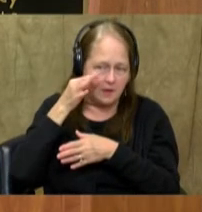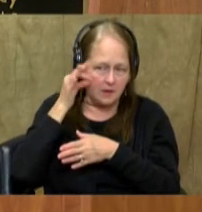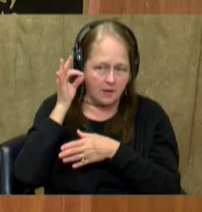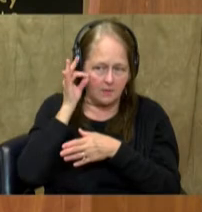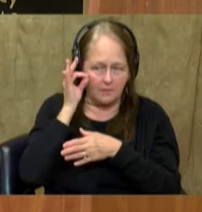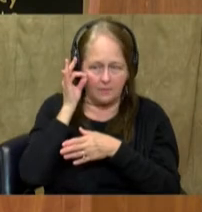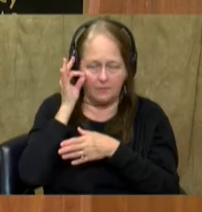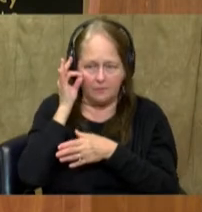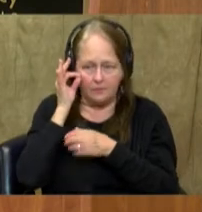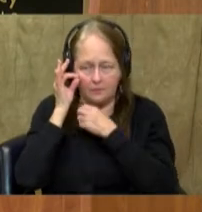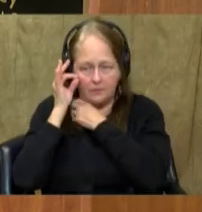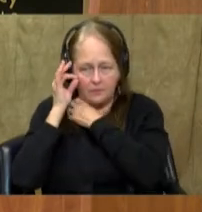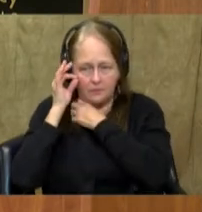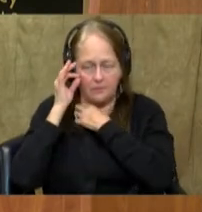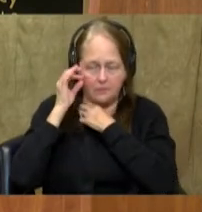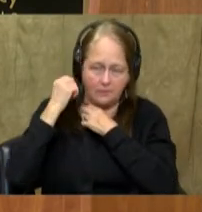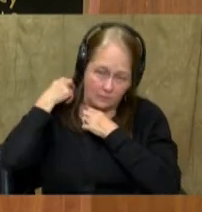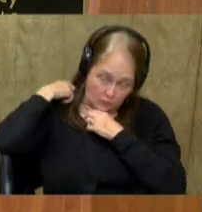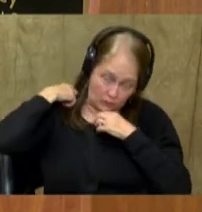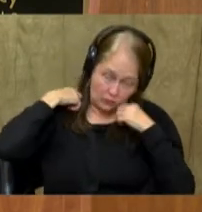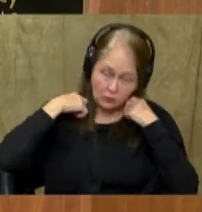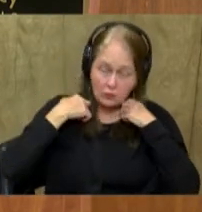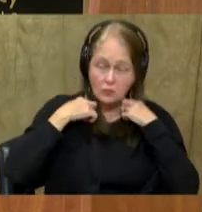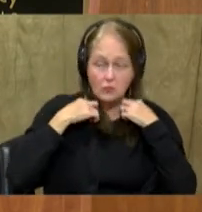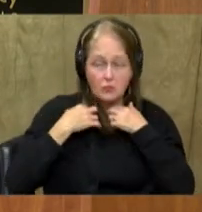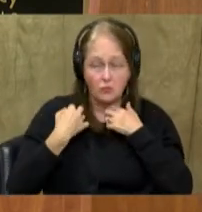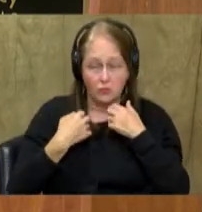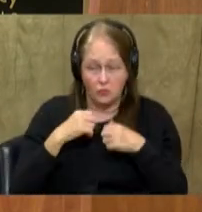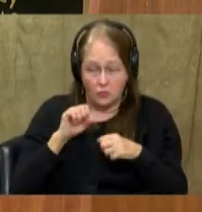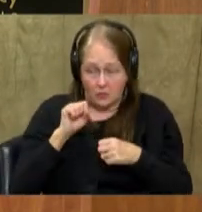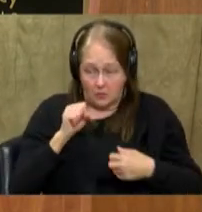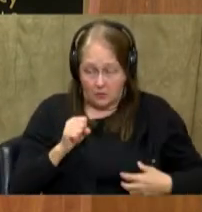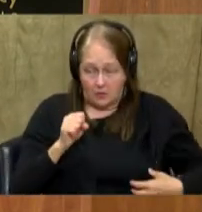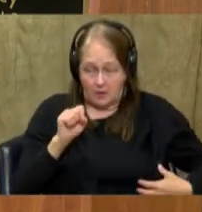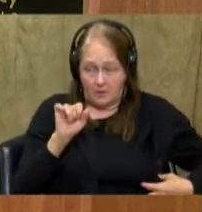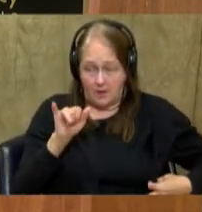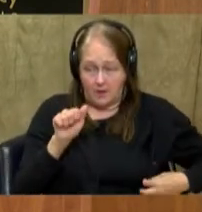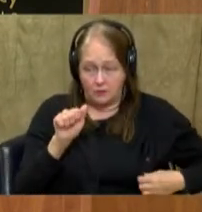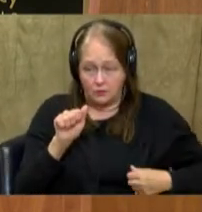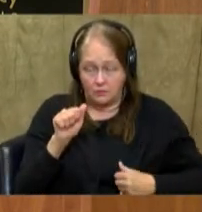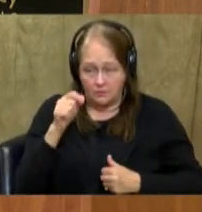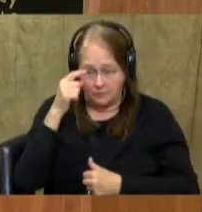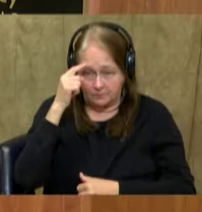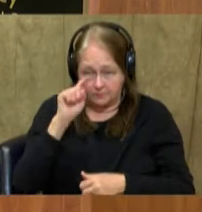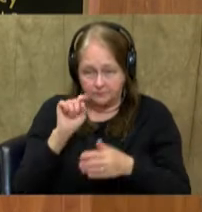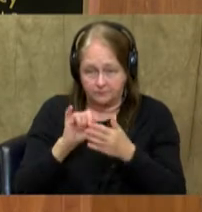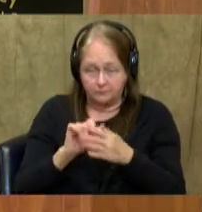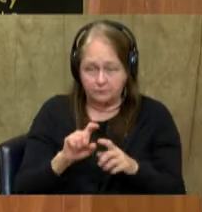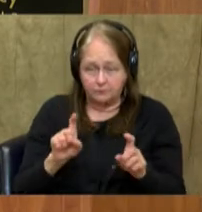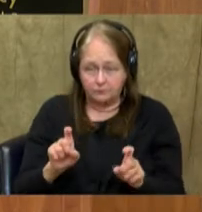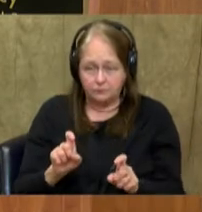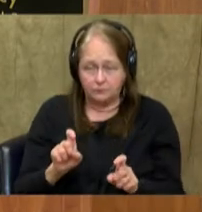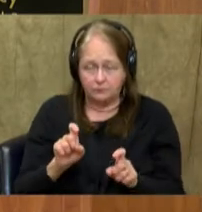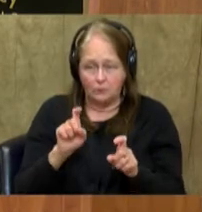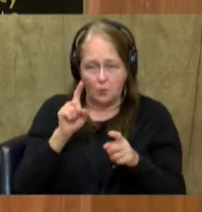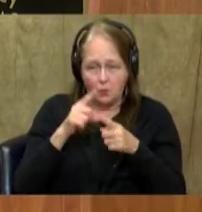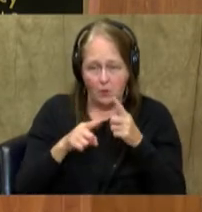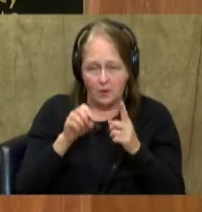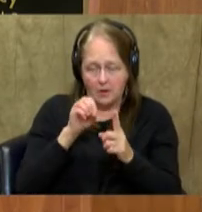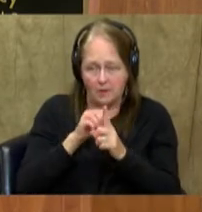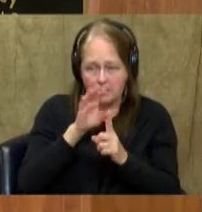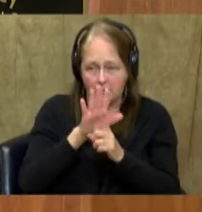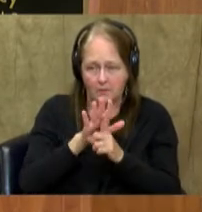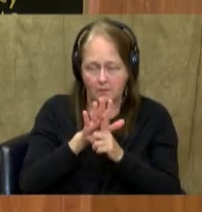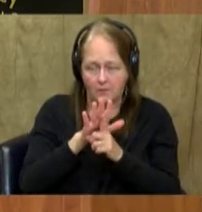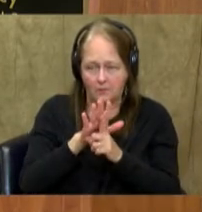So as you've guessed, we're going to be looking at South Asia for today's objective. And our essential question this week is, what are the impacts